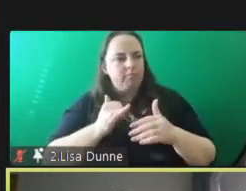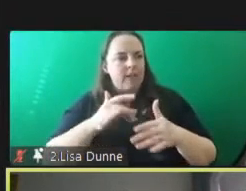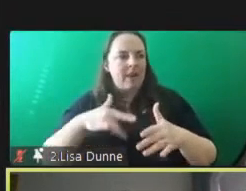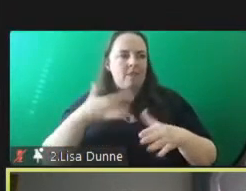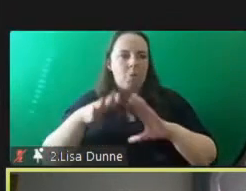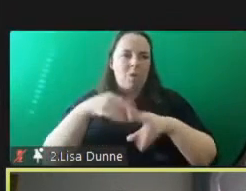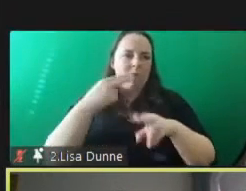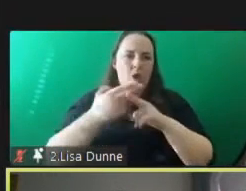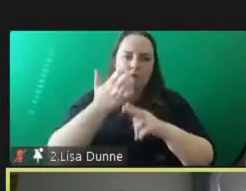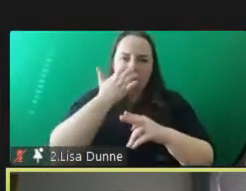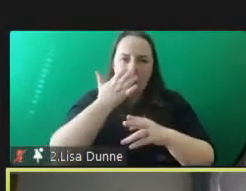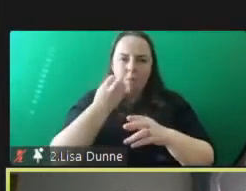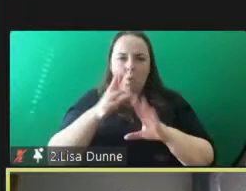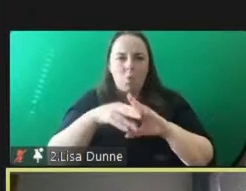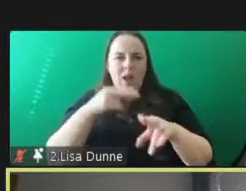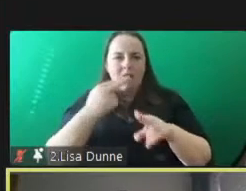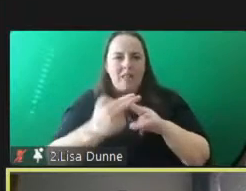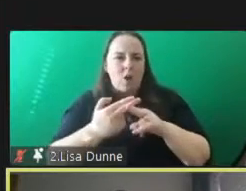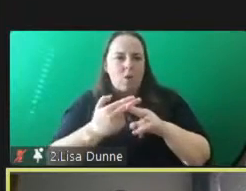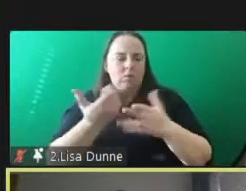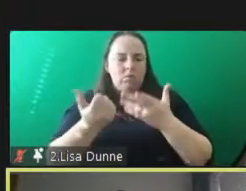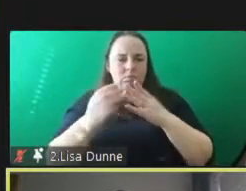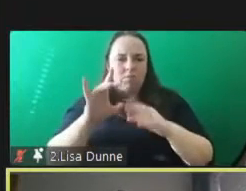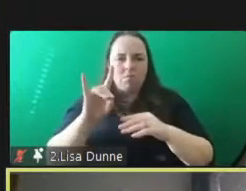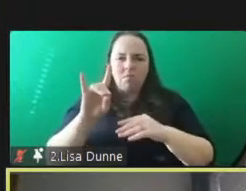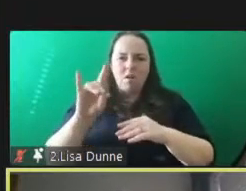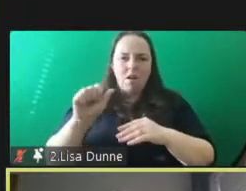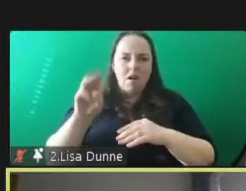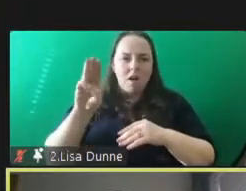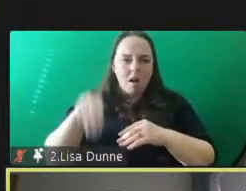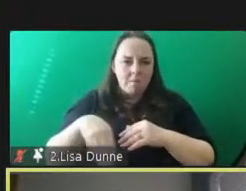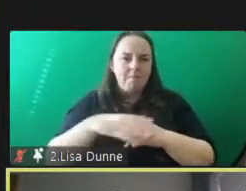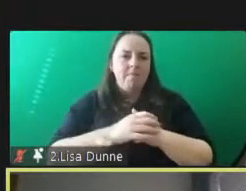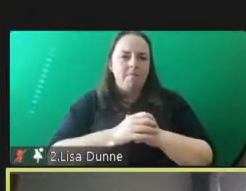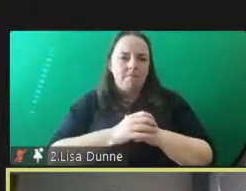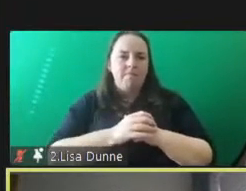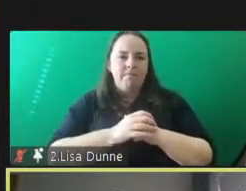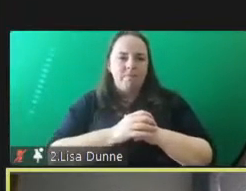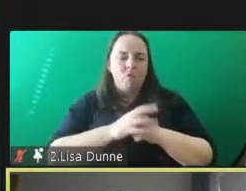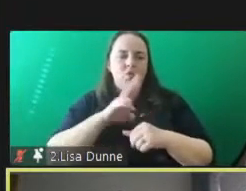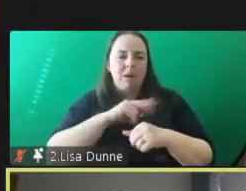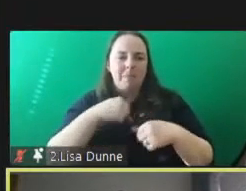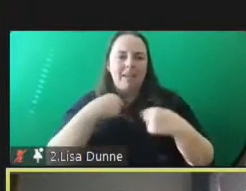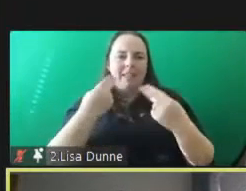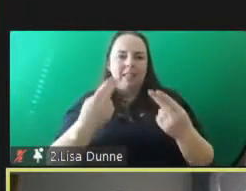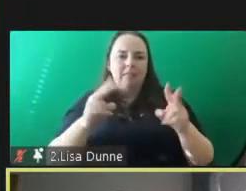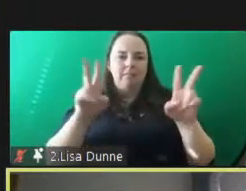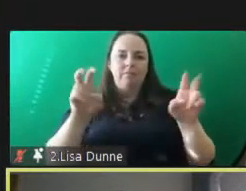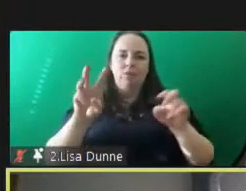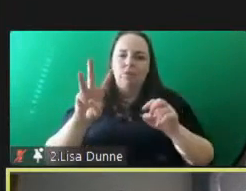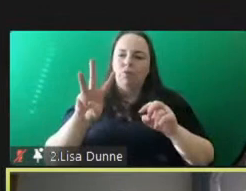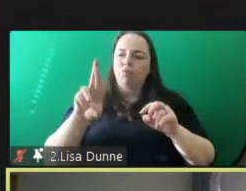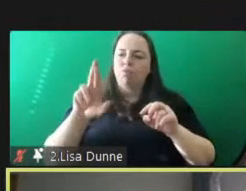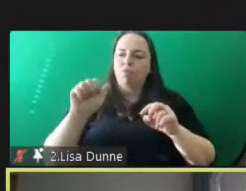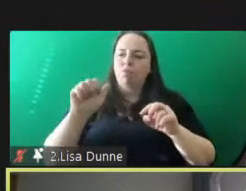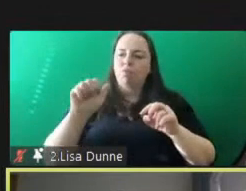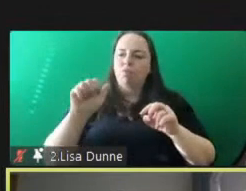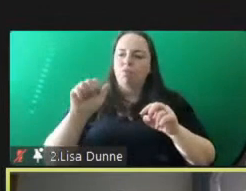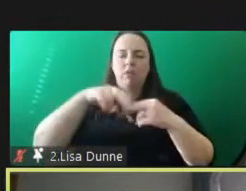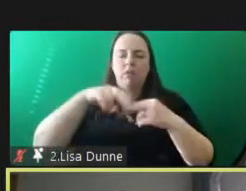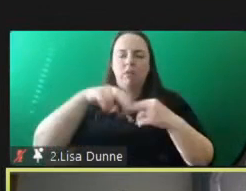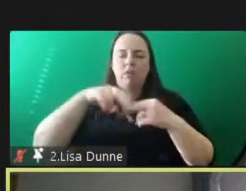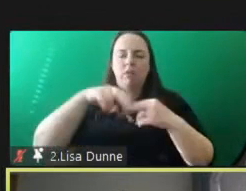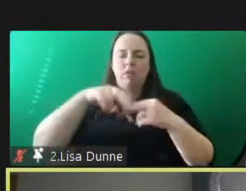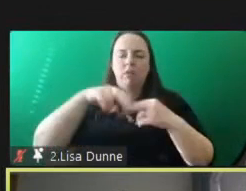element within that is the the need for a holistic a wraparound response to the needs of children uh and young people at